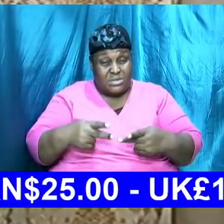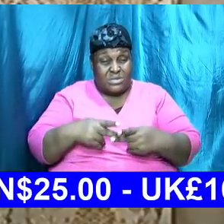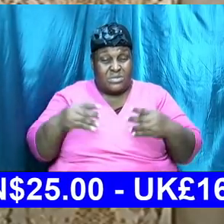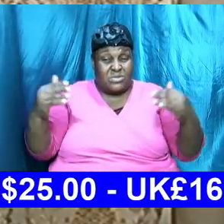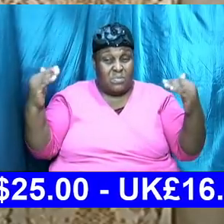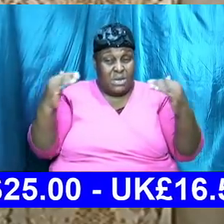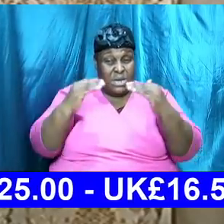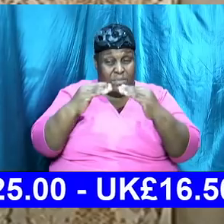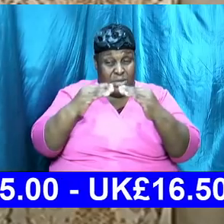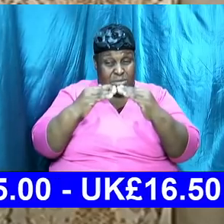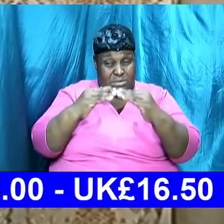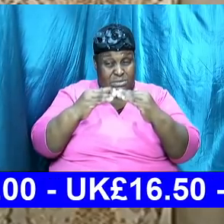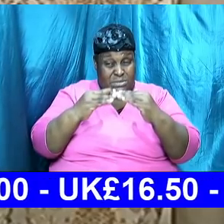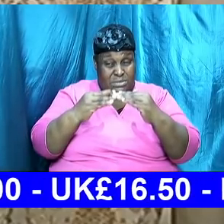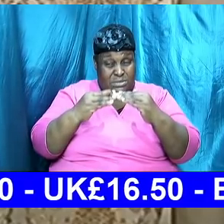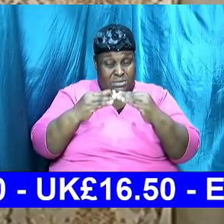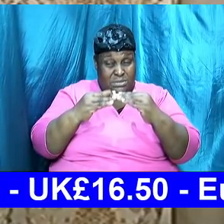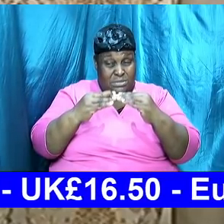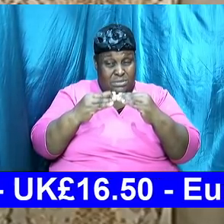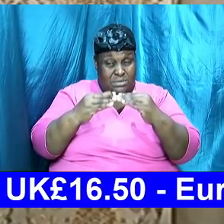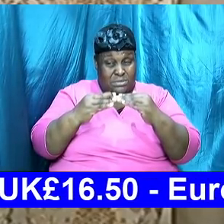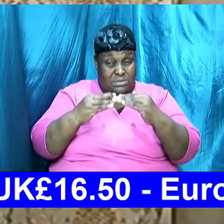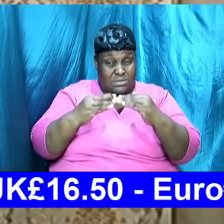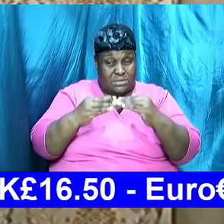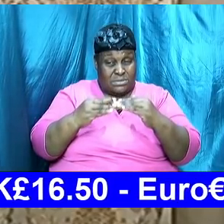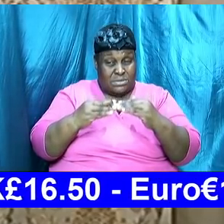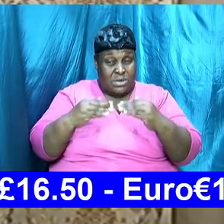parameters even